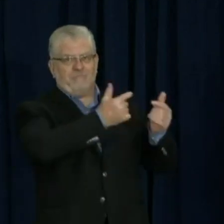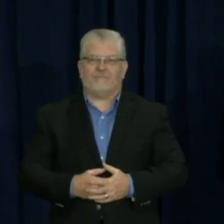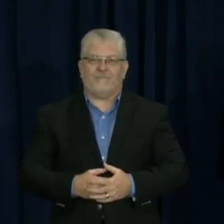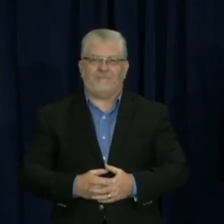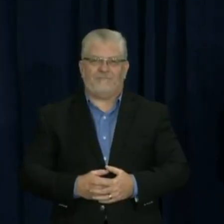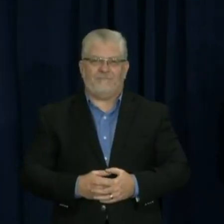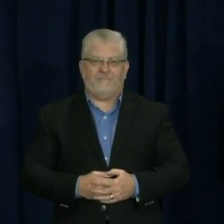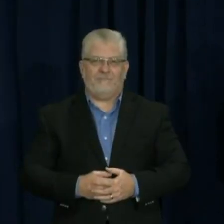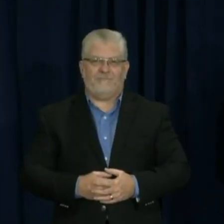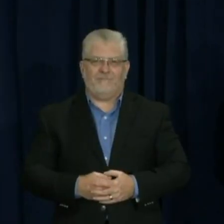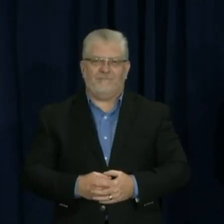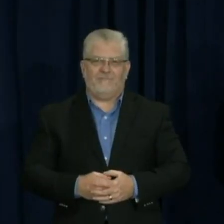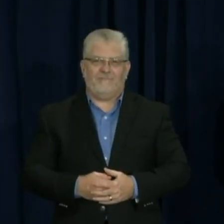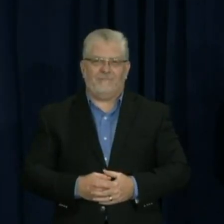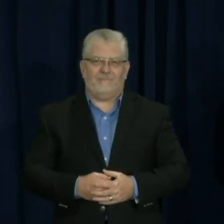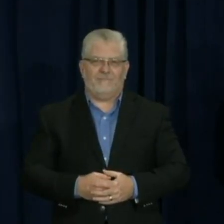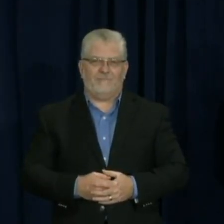Bookvar.